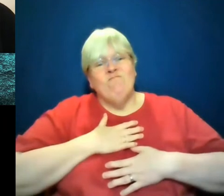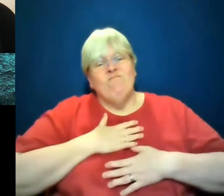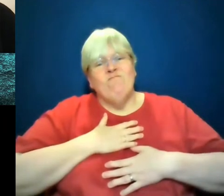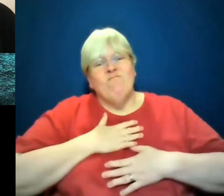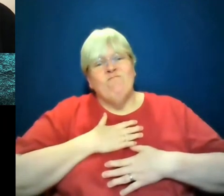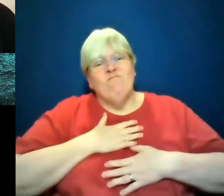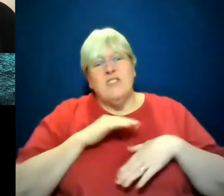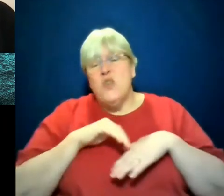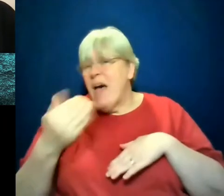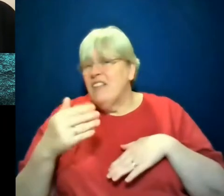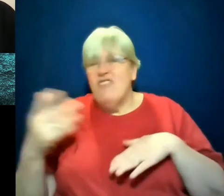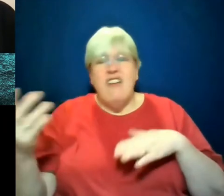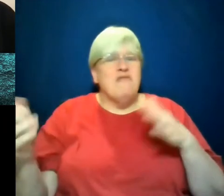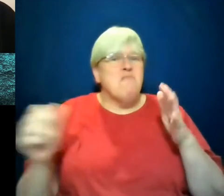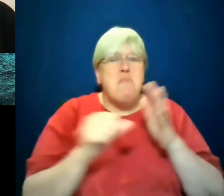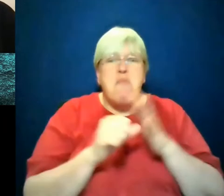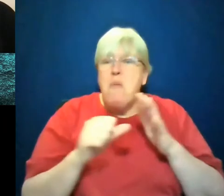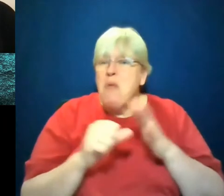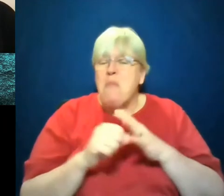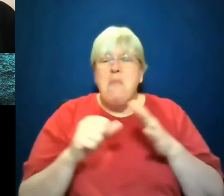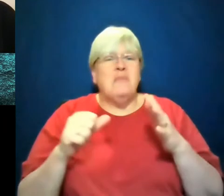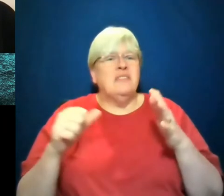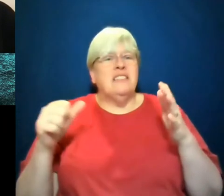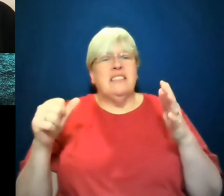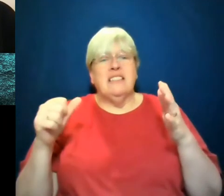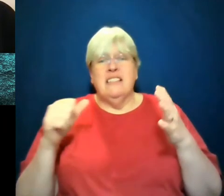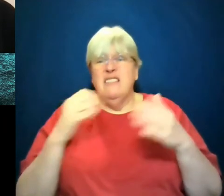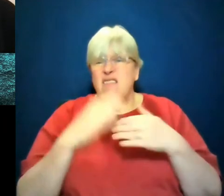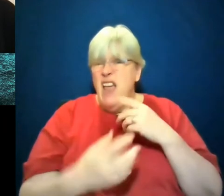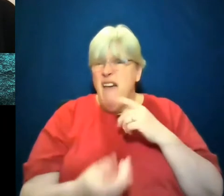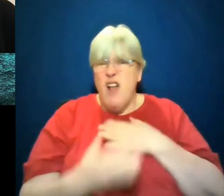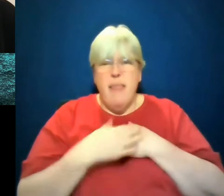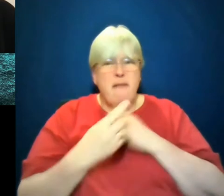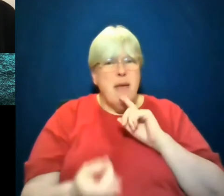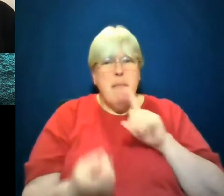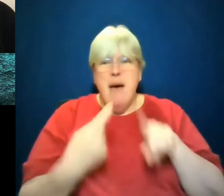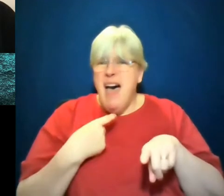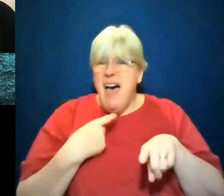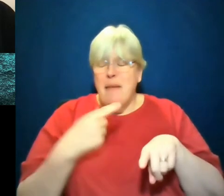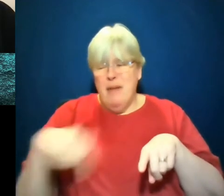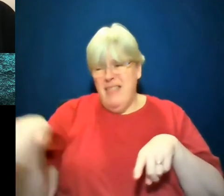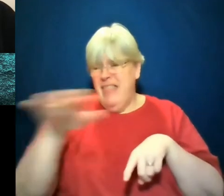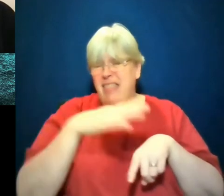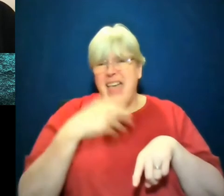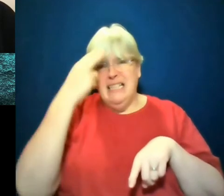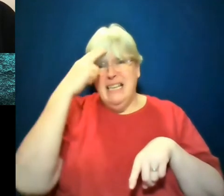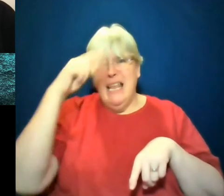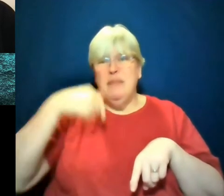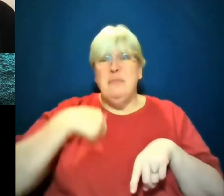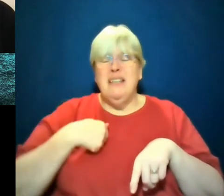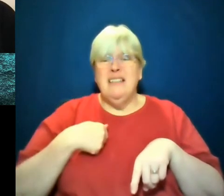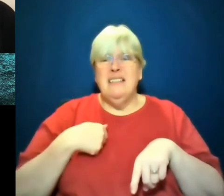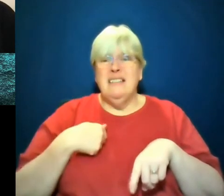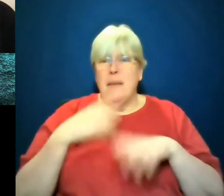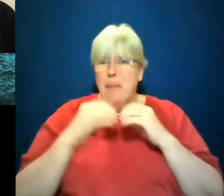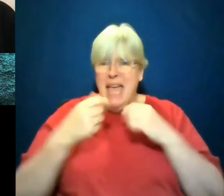flaws. I love it, even when I feel like it doesn't love me back. It is the land that made me. And so I can't hate what made me.